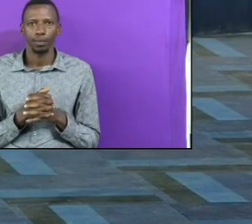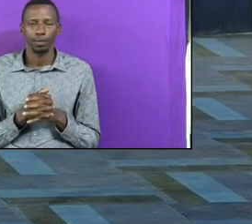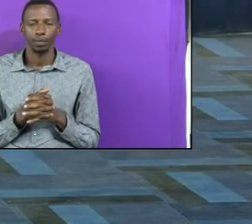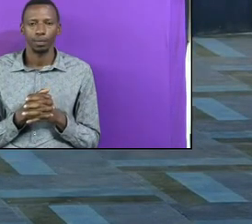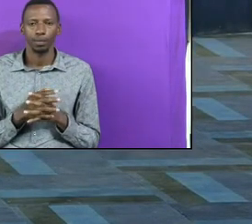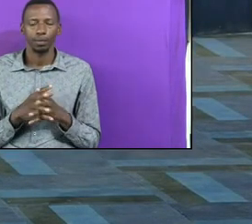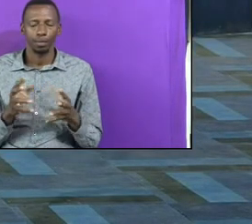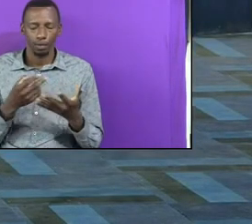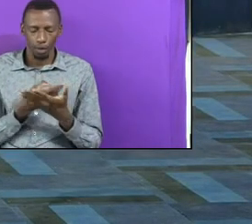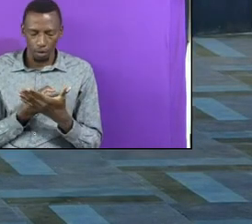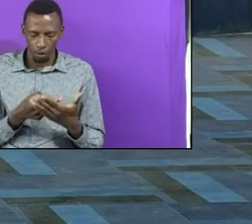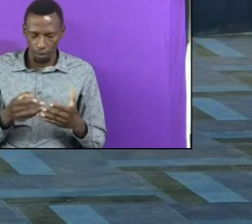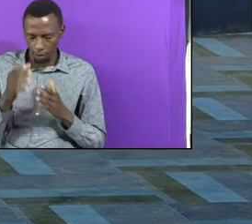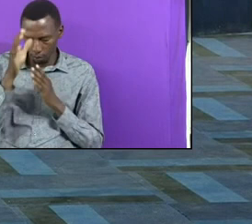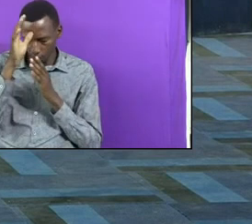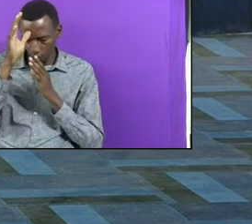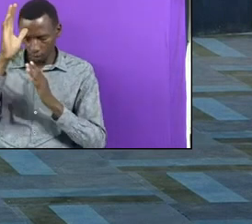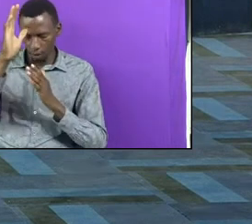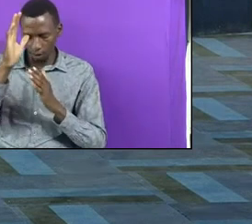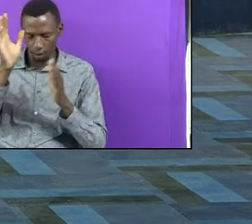Holy Father in heaven